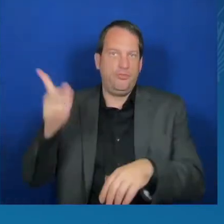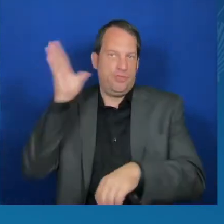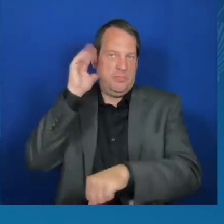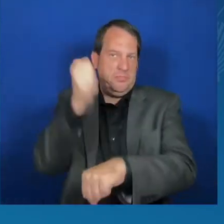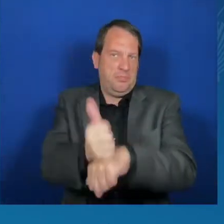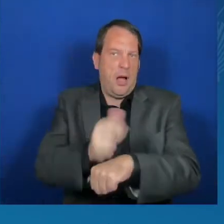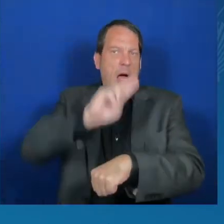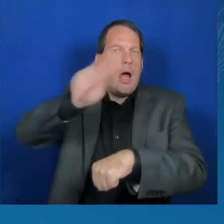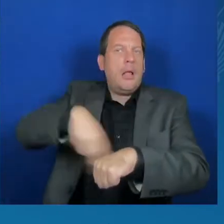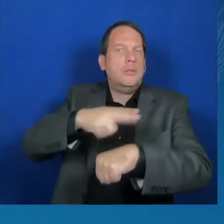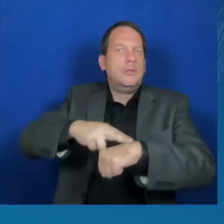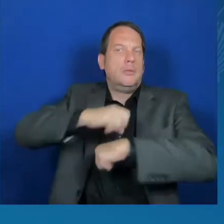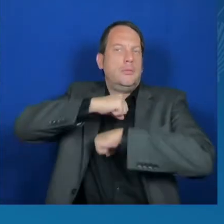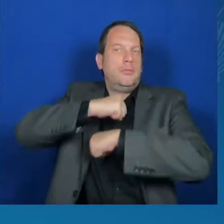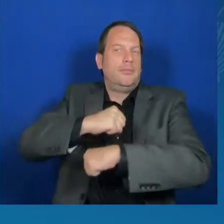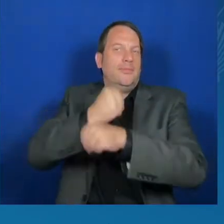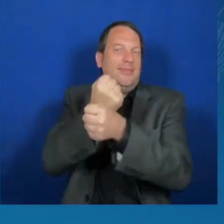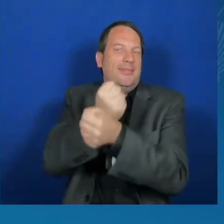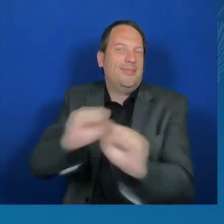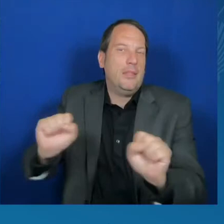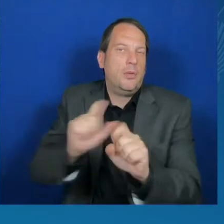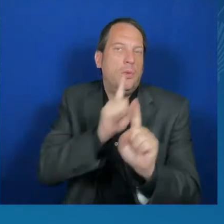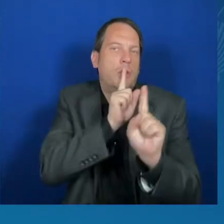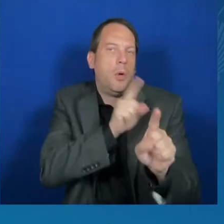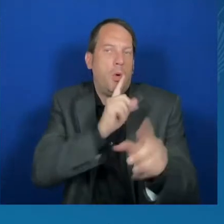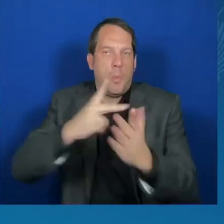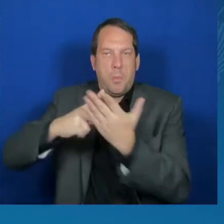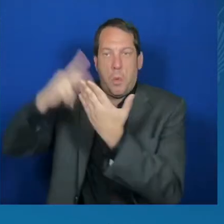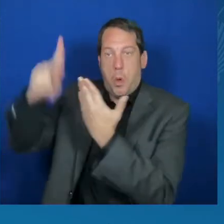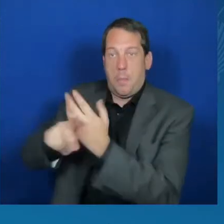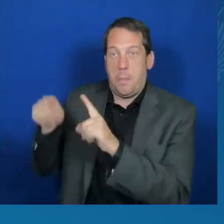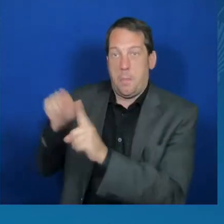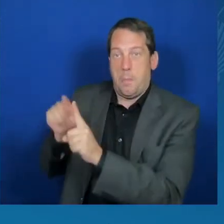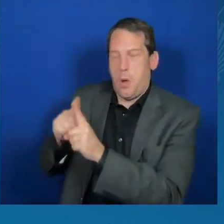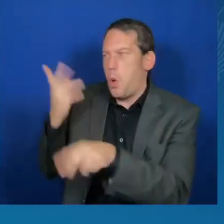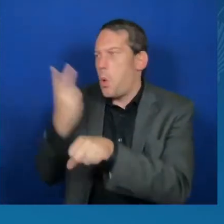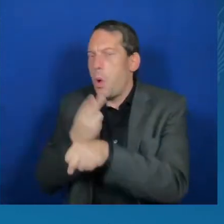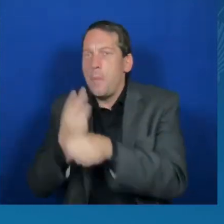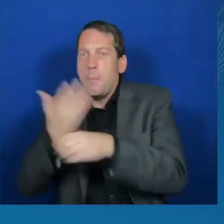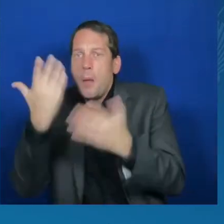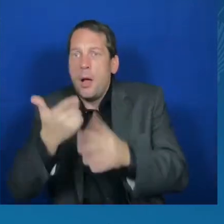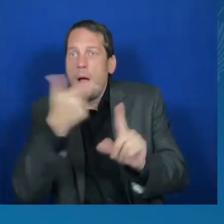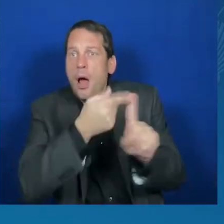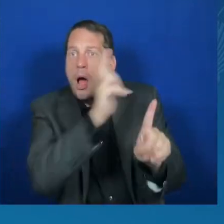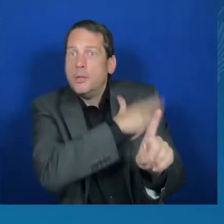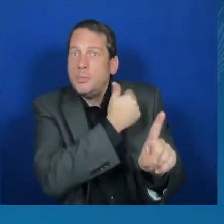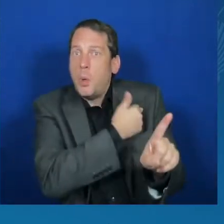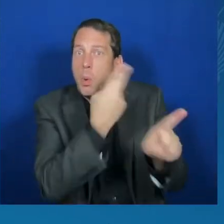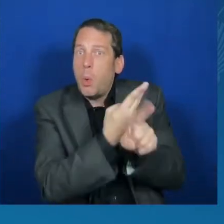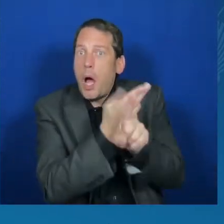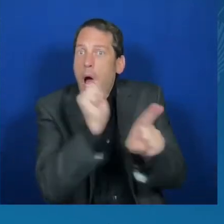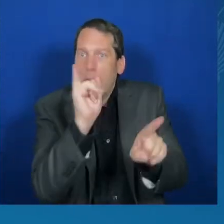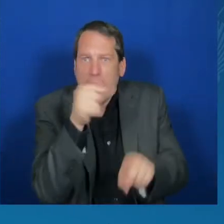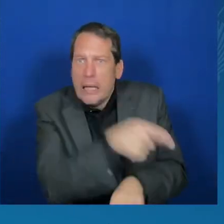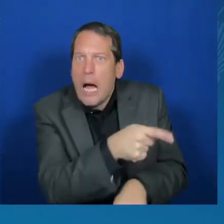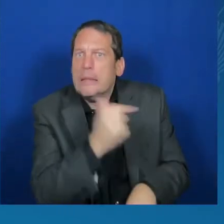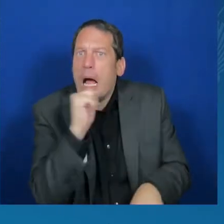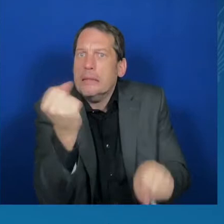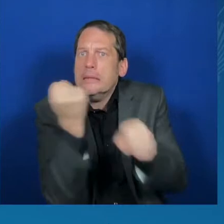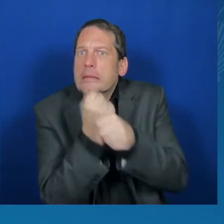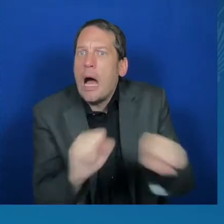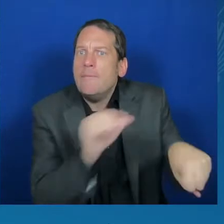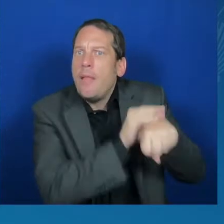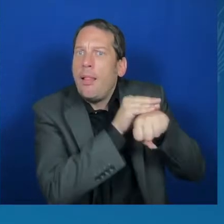Tech companies will create new tools to help consumers discern if audio and visual content